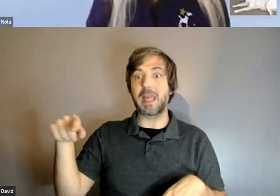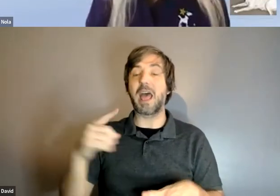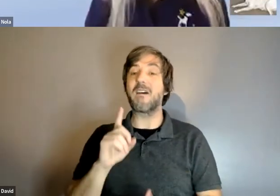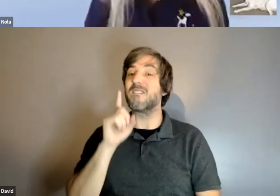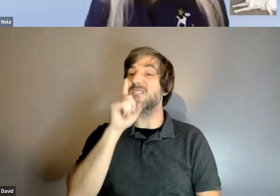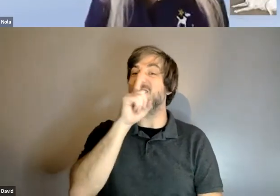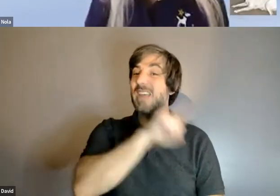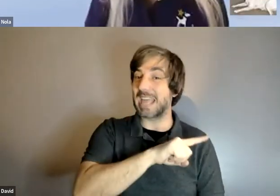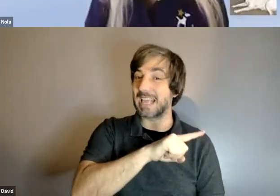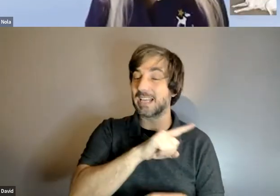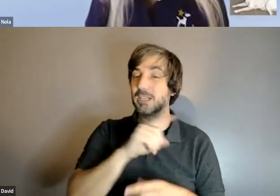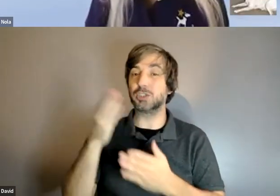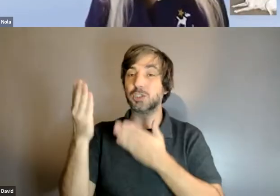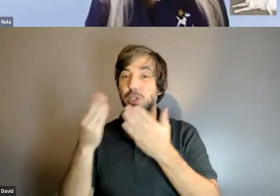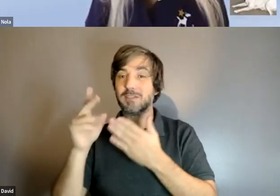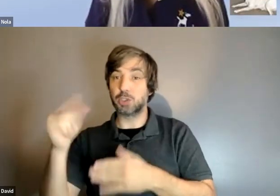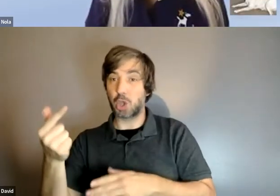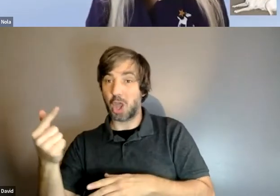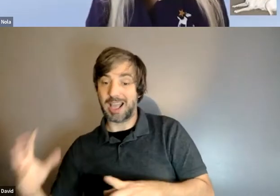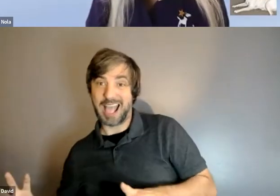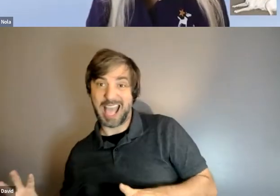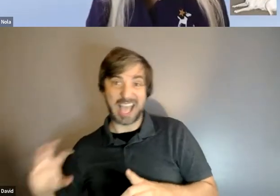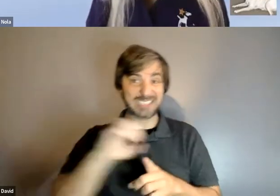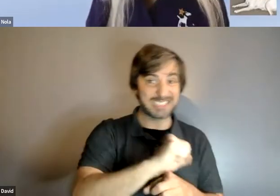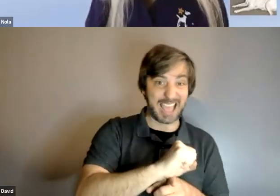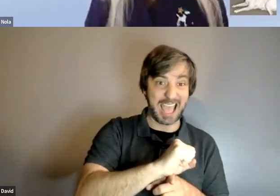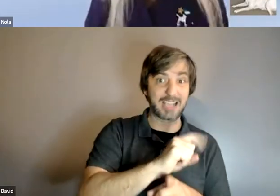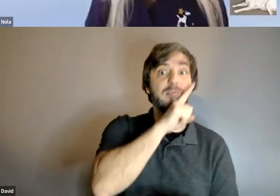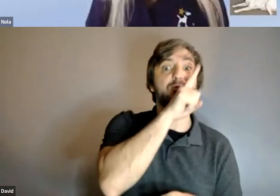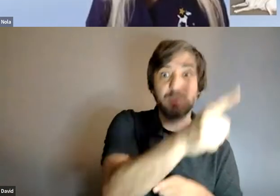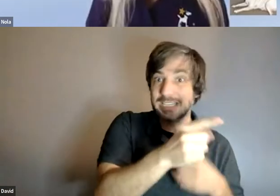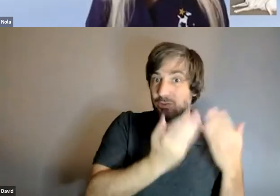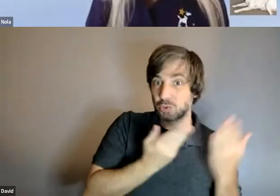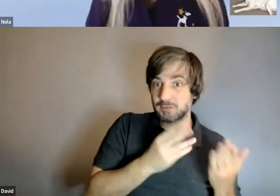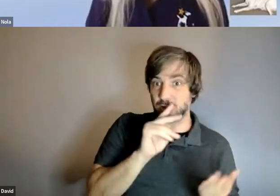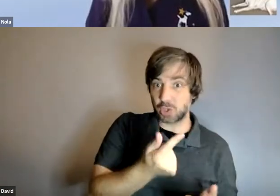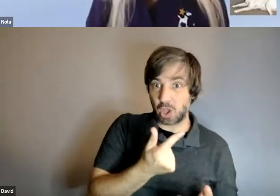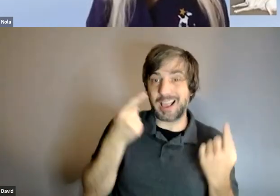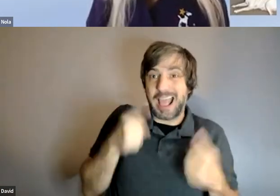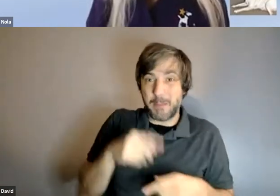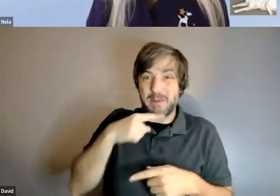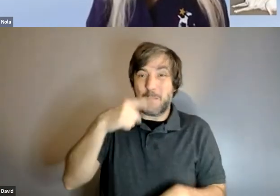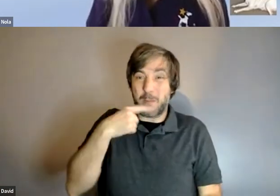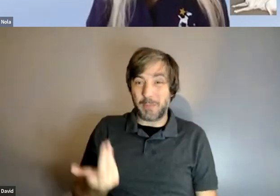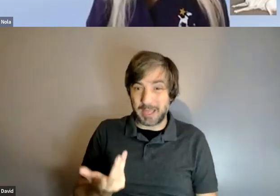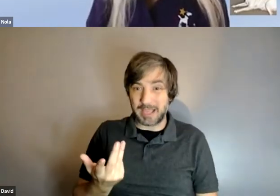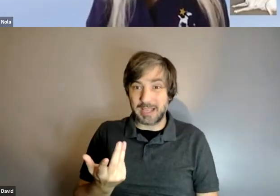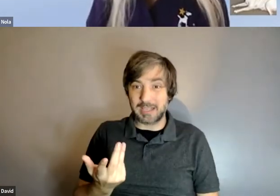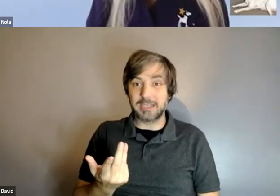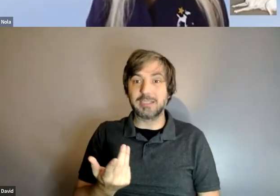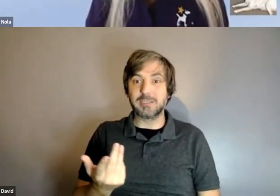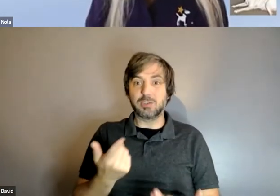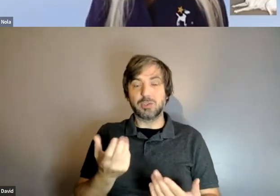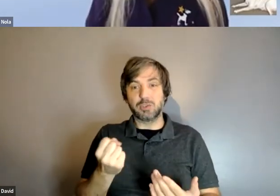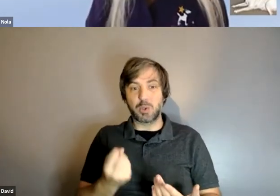out in public and this kind of situation sets them back as well as can set the training and well-being